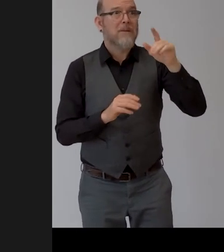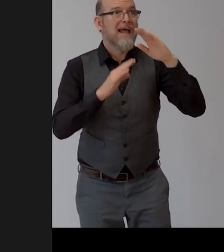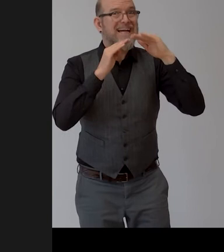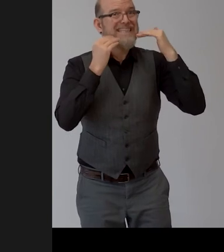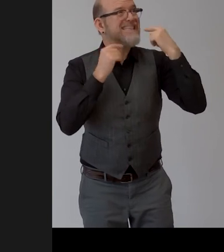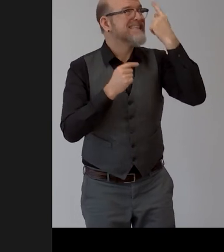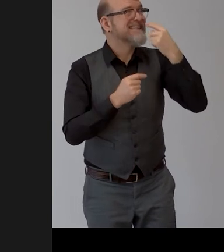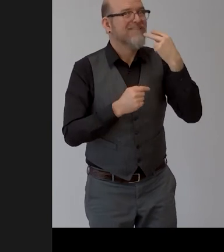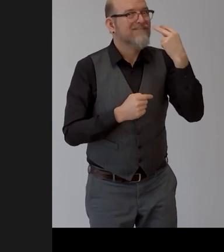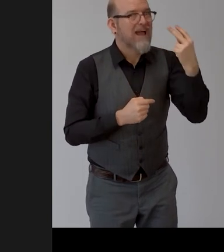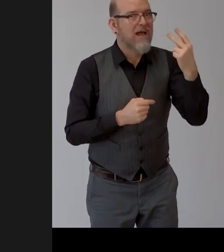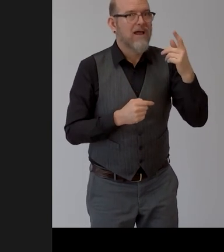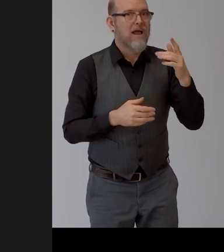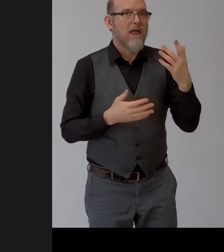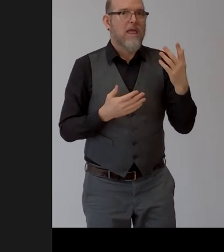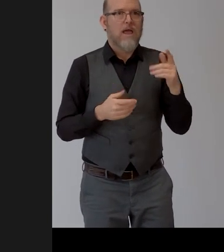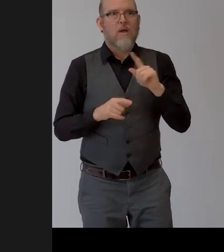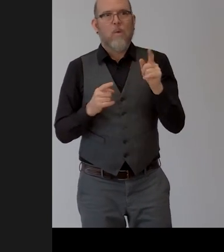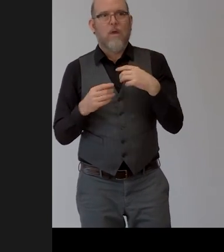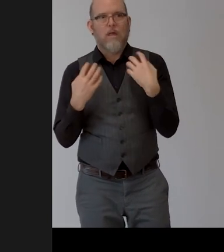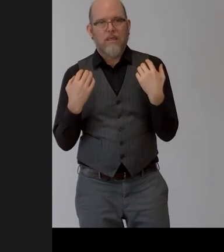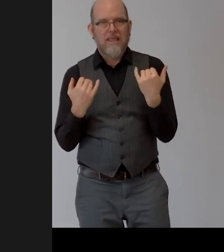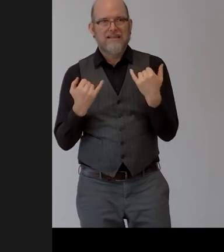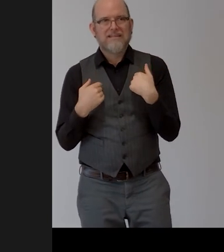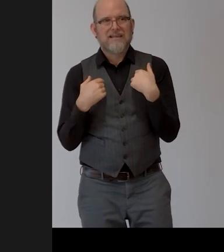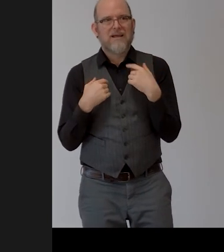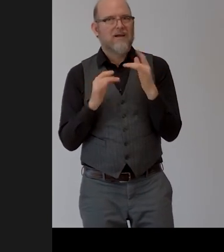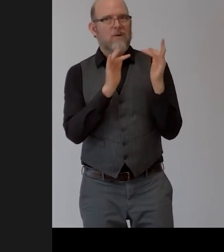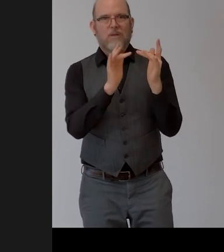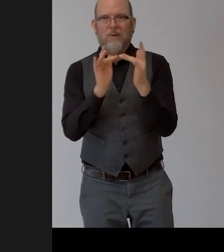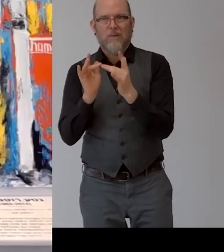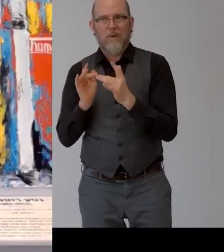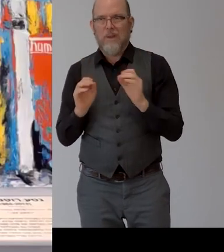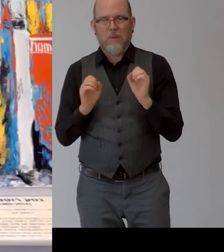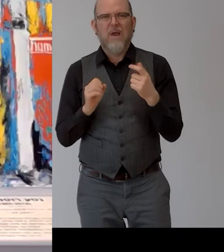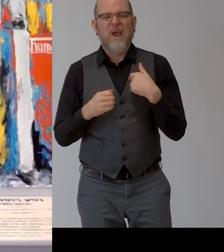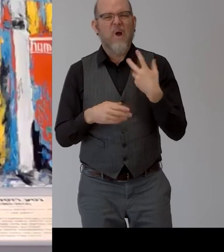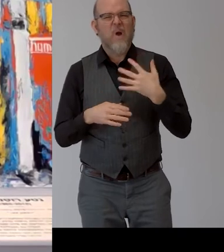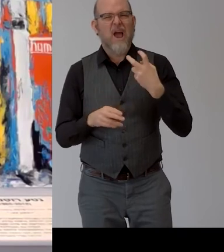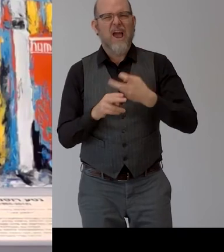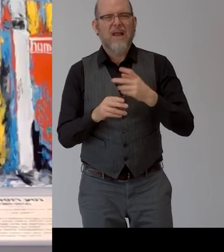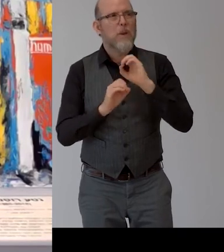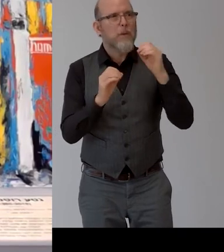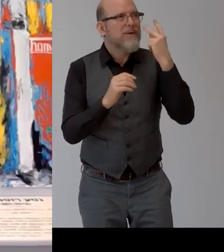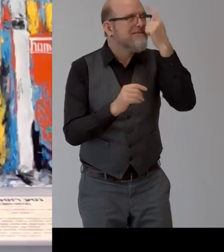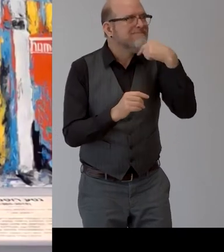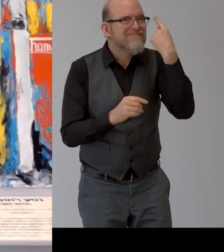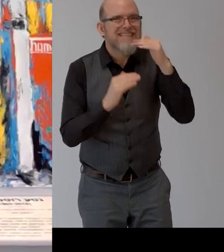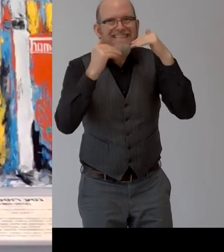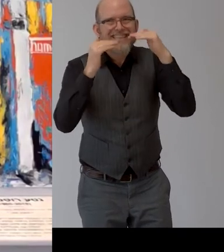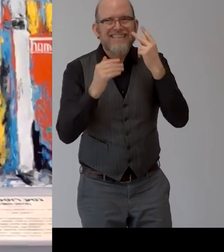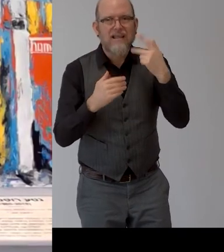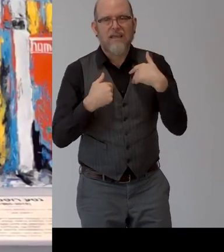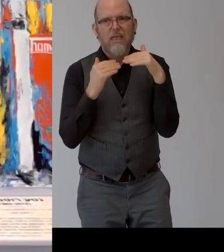sad and um okay it was very hard for me now if i want to ask you for your one two